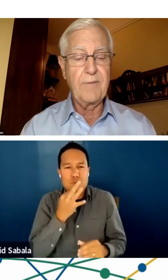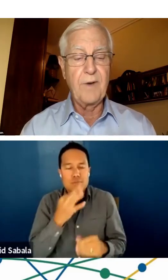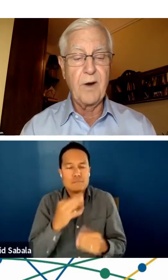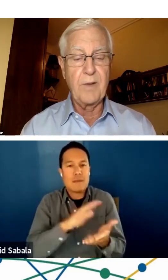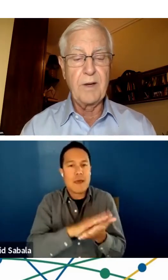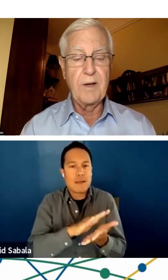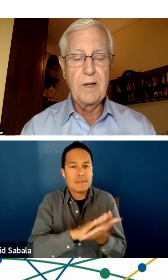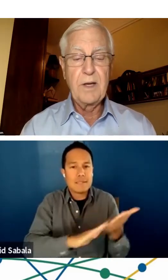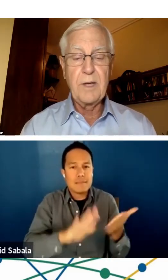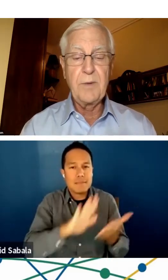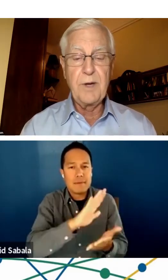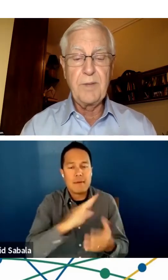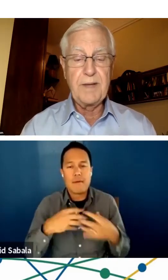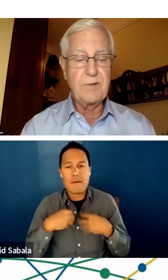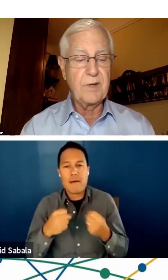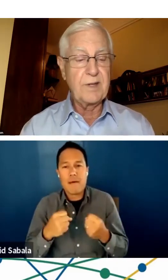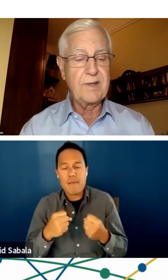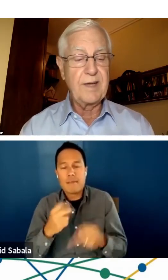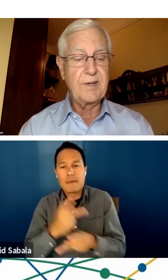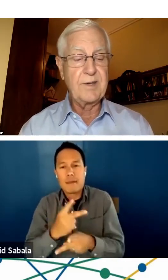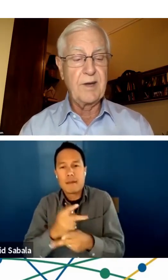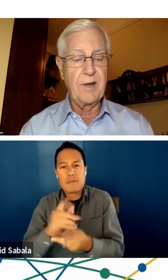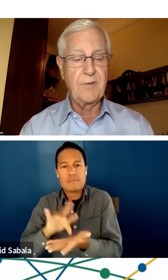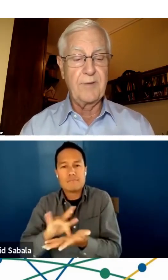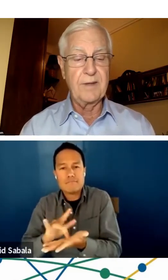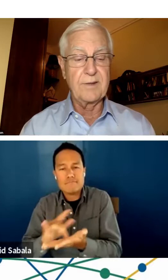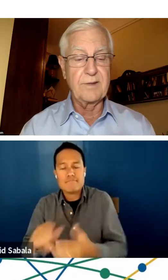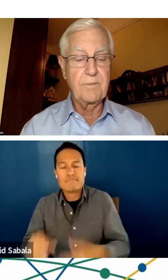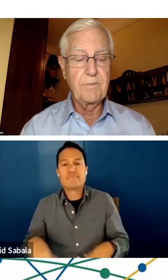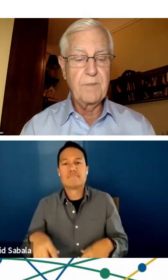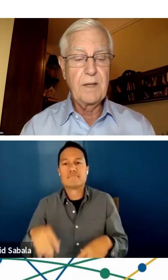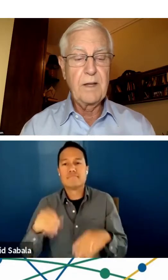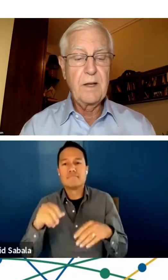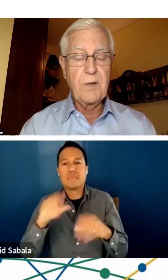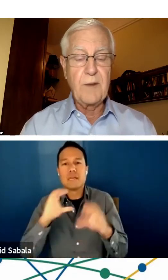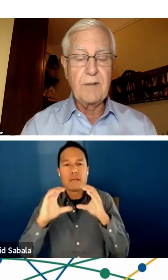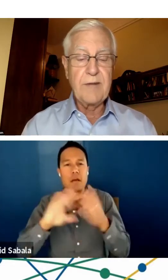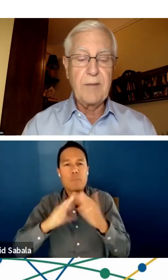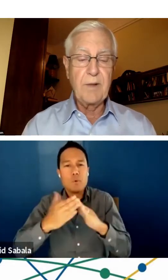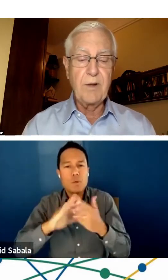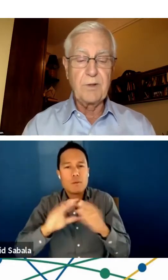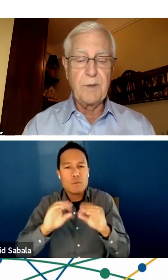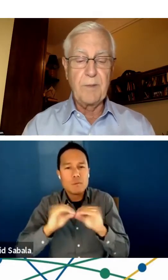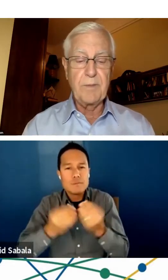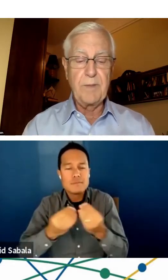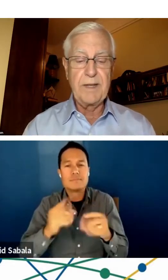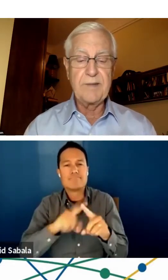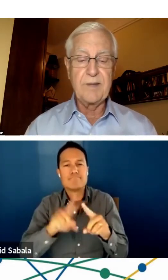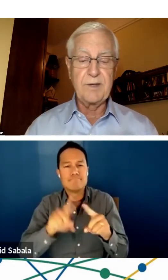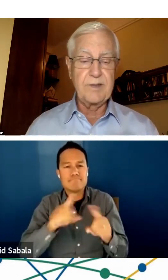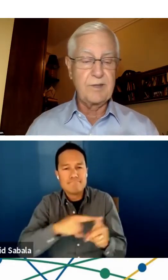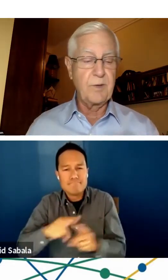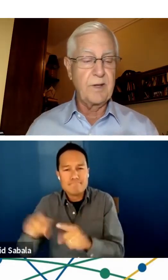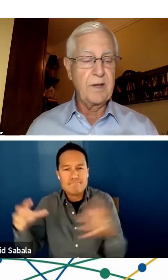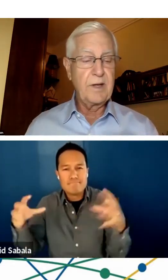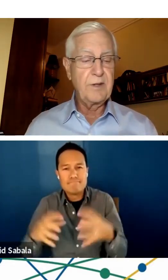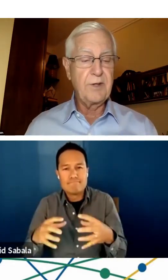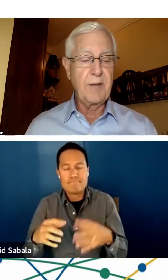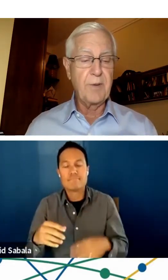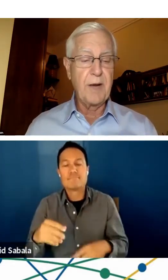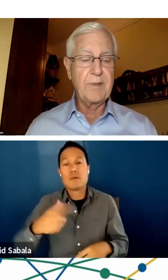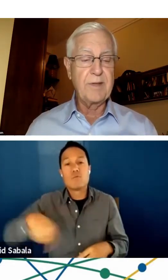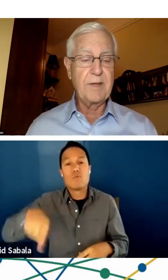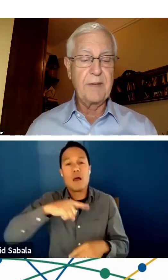healthcare, pharma, community-based organizations, and other fields. The Roundtable holds public meetings such as this one